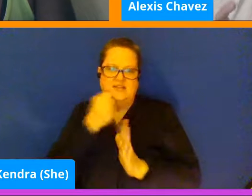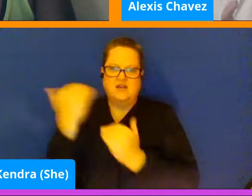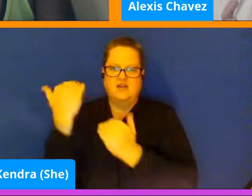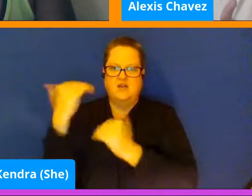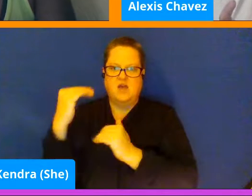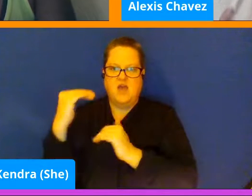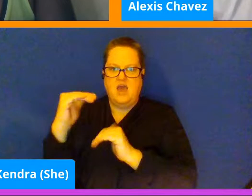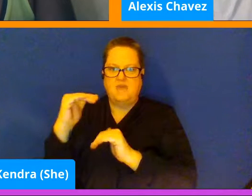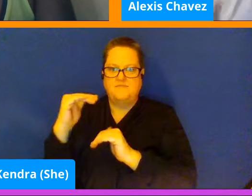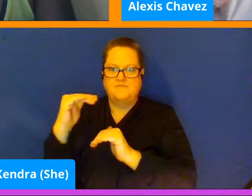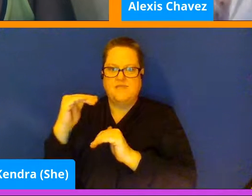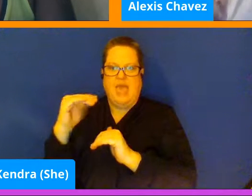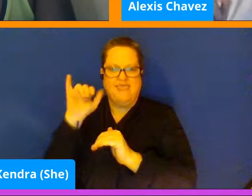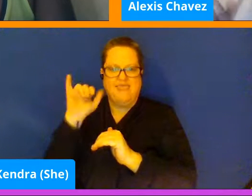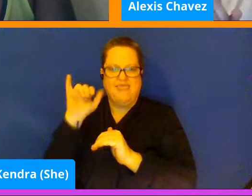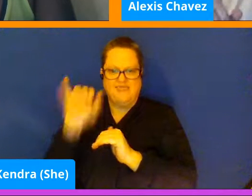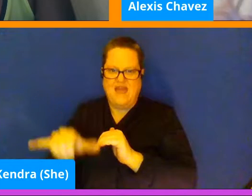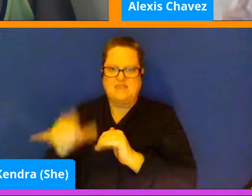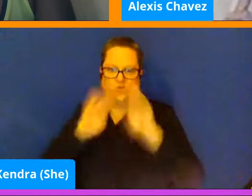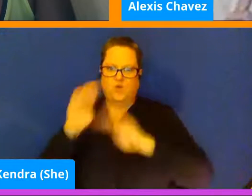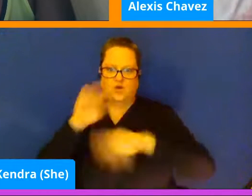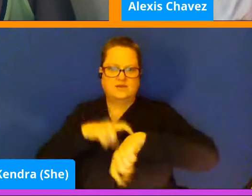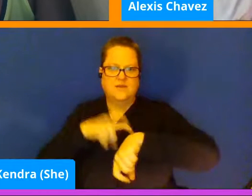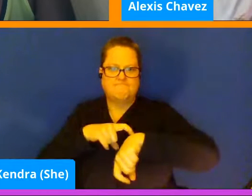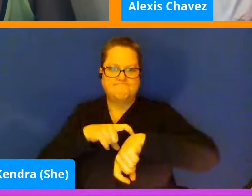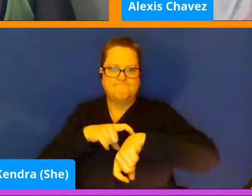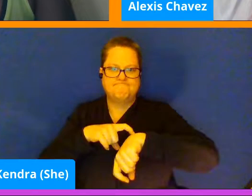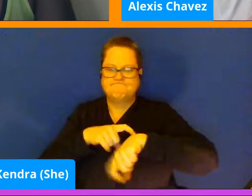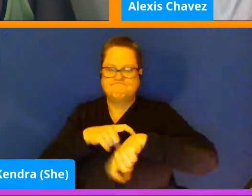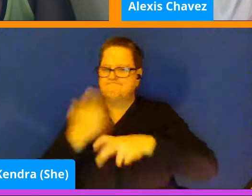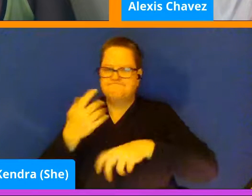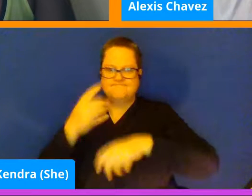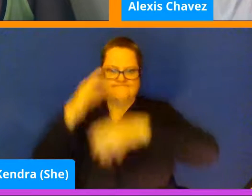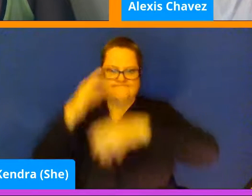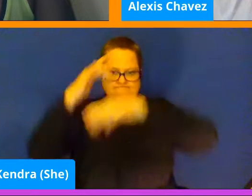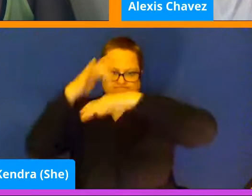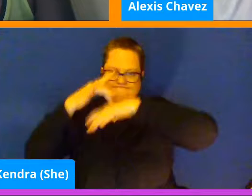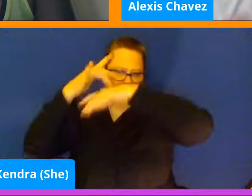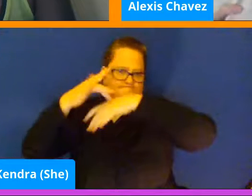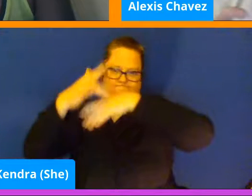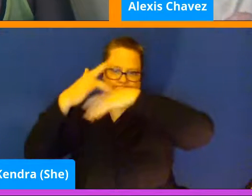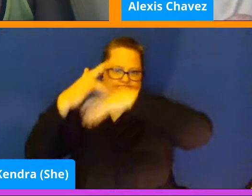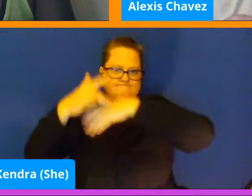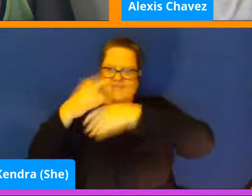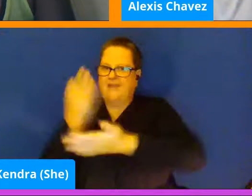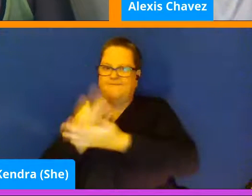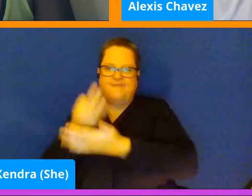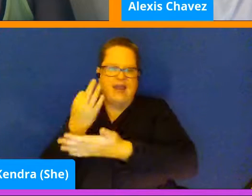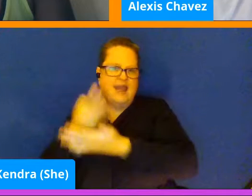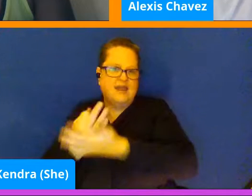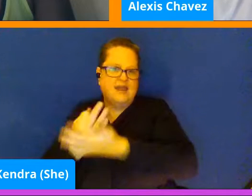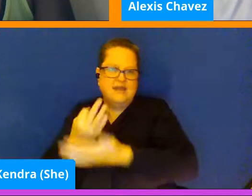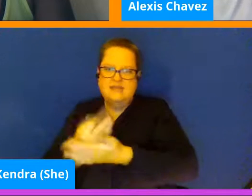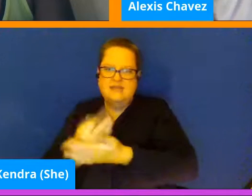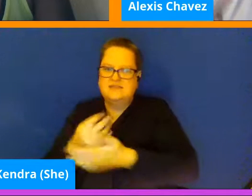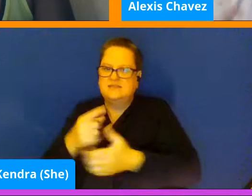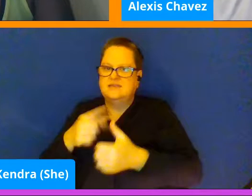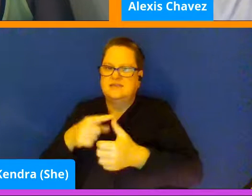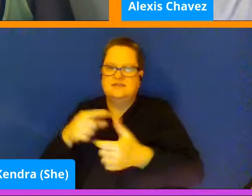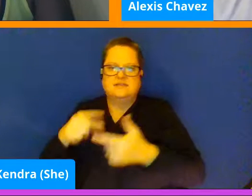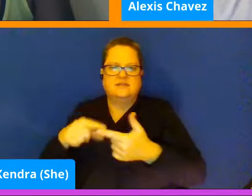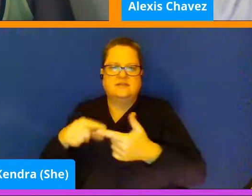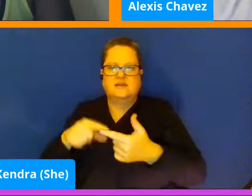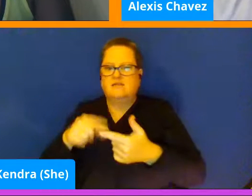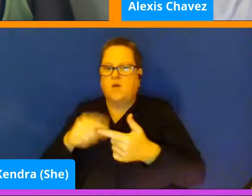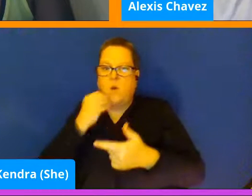my worries into whatever I have to think about, whether it's, you know, whether it's the finances, whether it's making sure I have a place to stay,